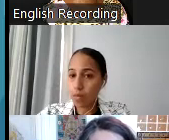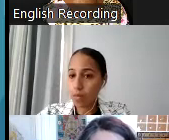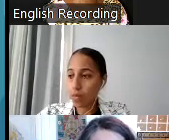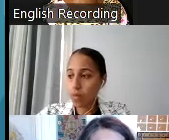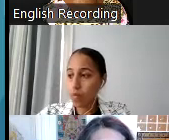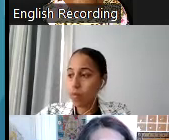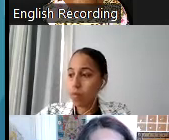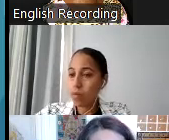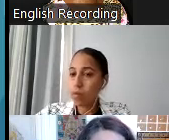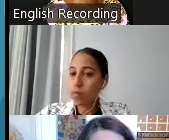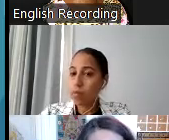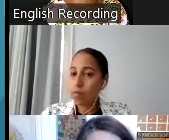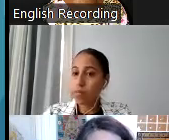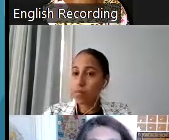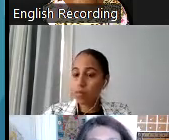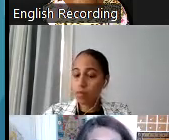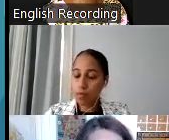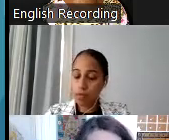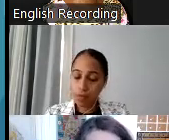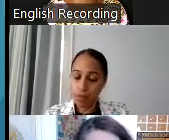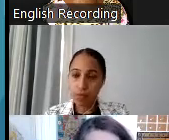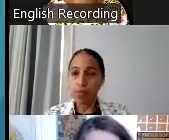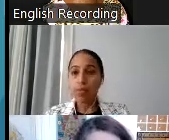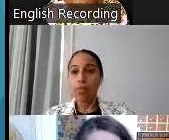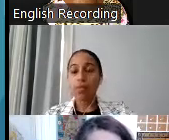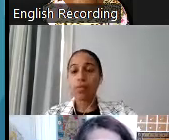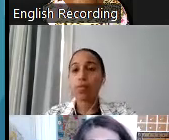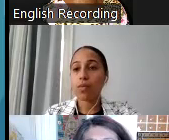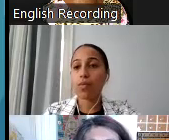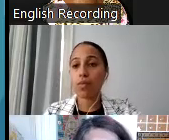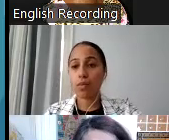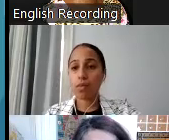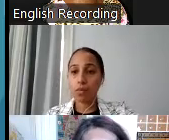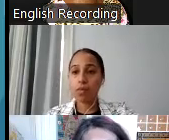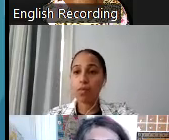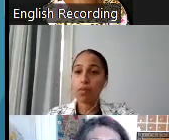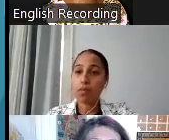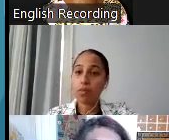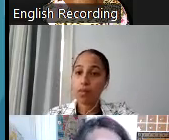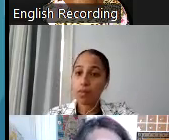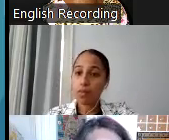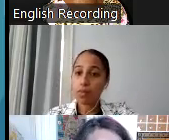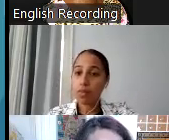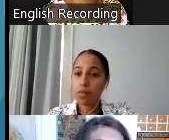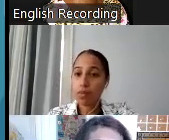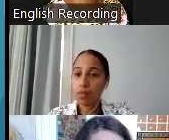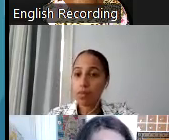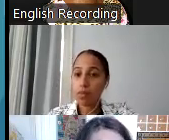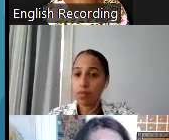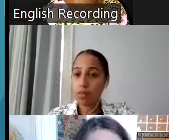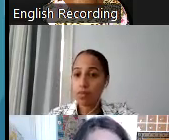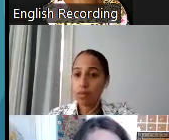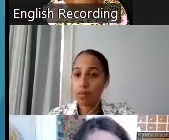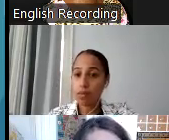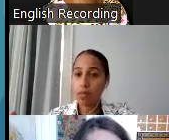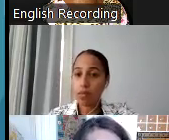questions that can be answered just technically and others that need more analysis and partition those out later, you know,